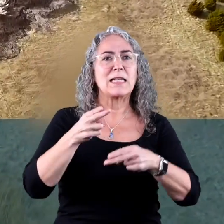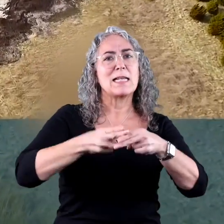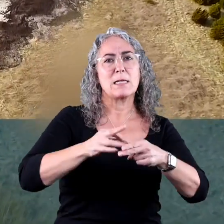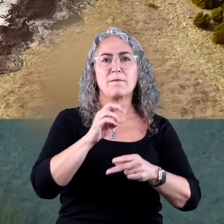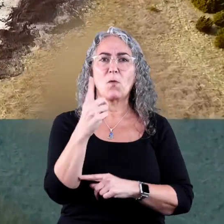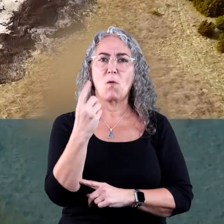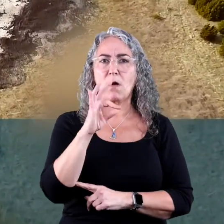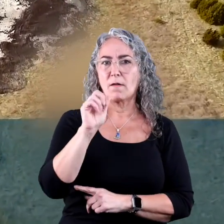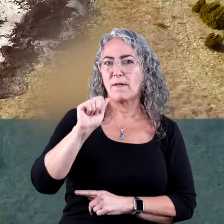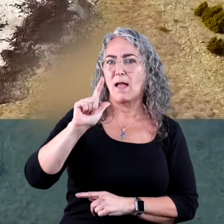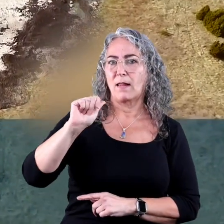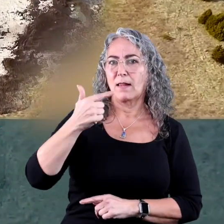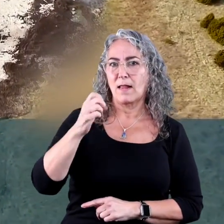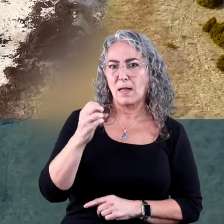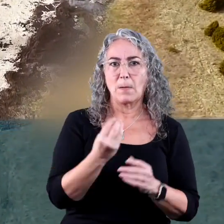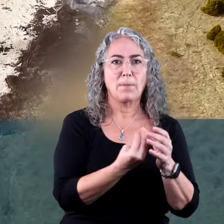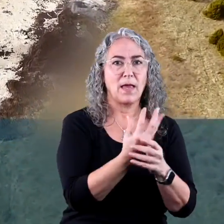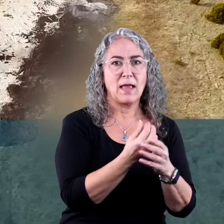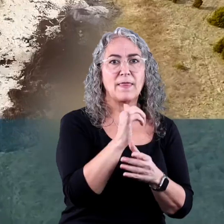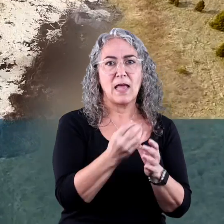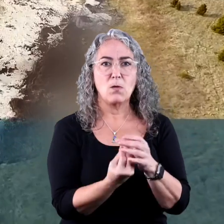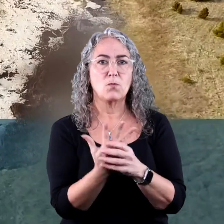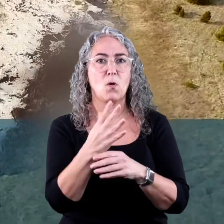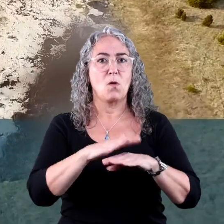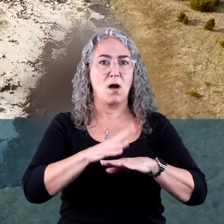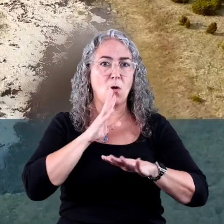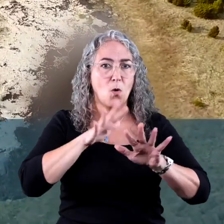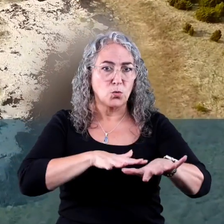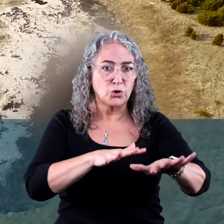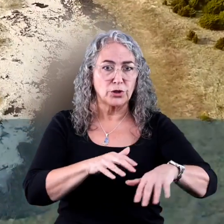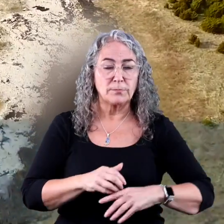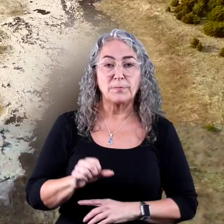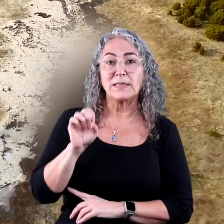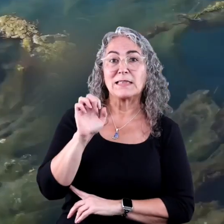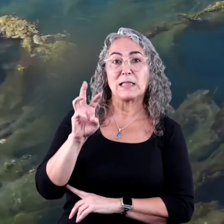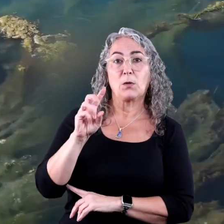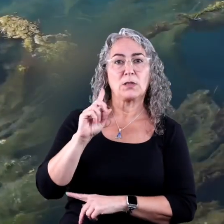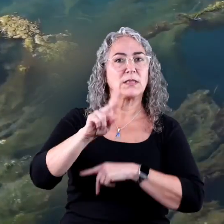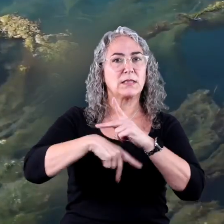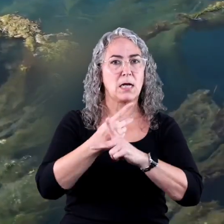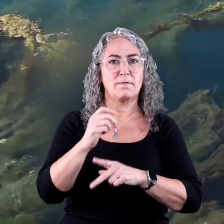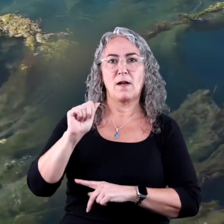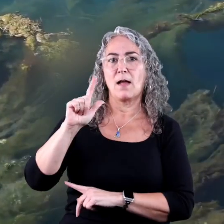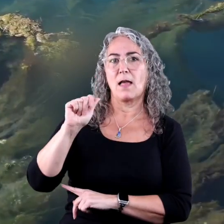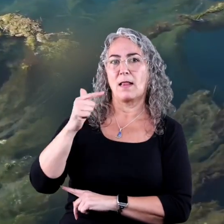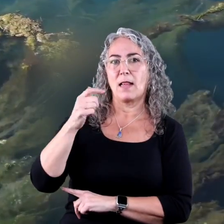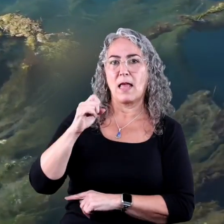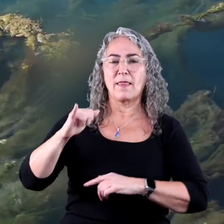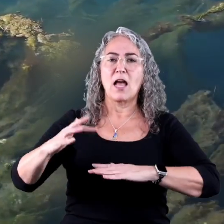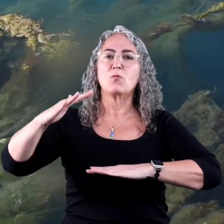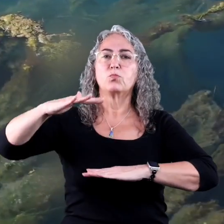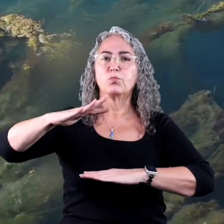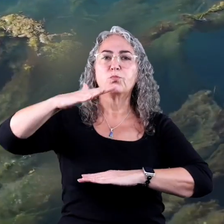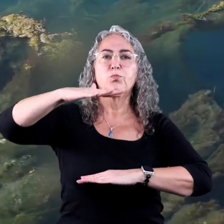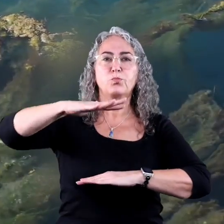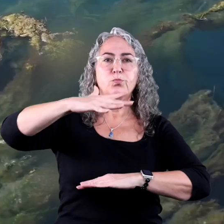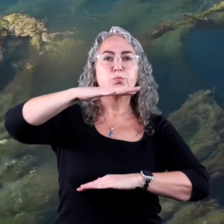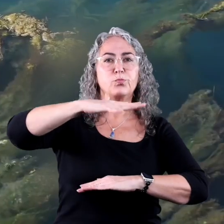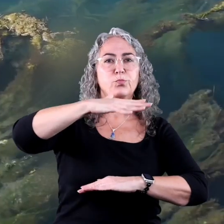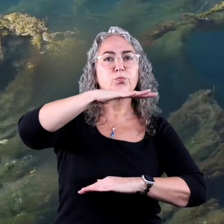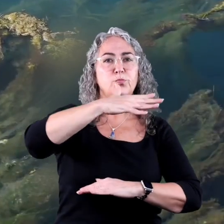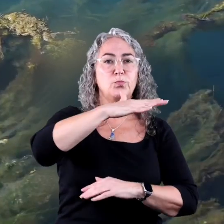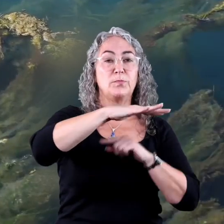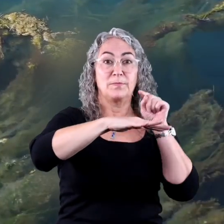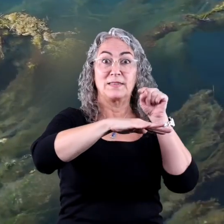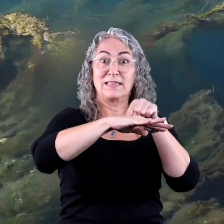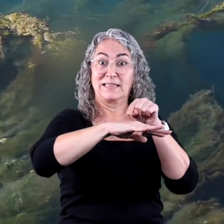name for many different types of algae and plants that grow in the ocean. Seaweed is a type of algae that floats on